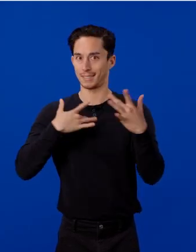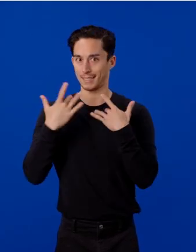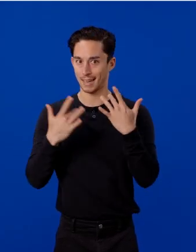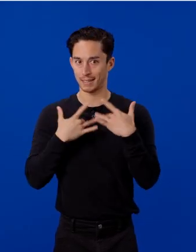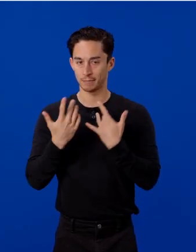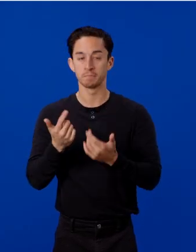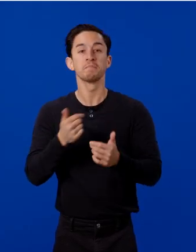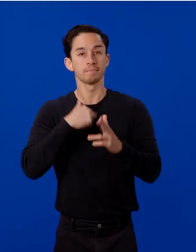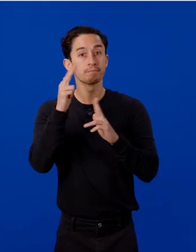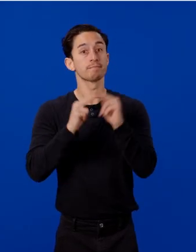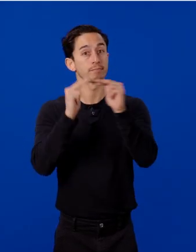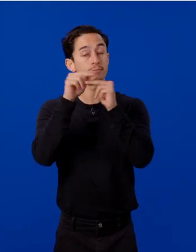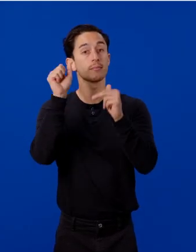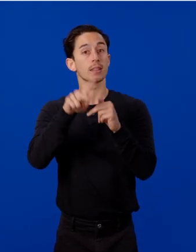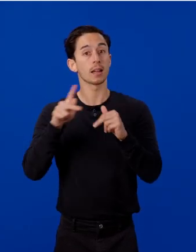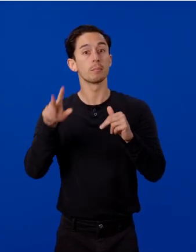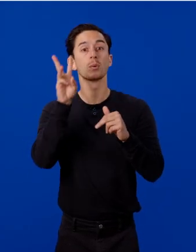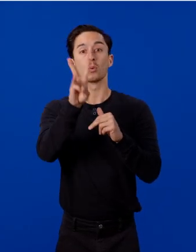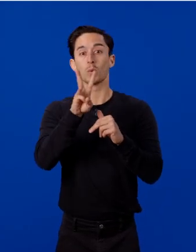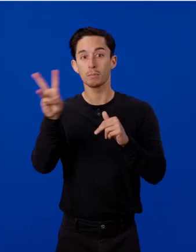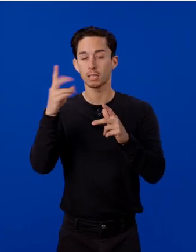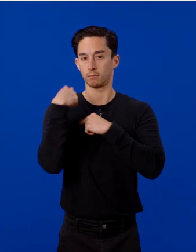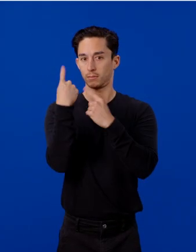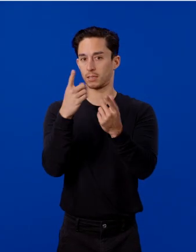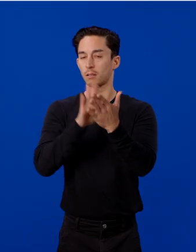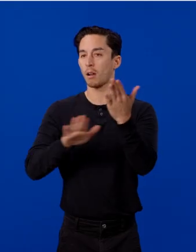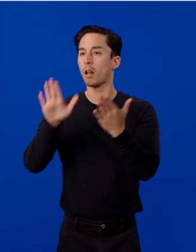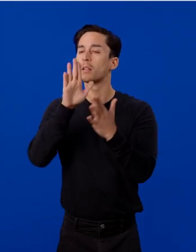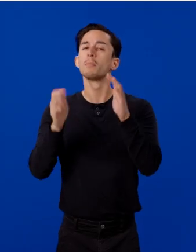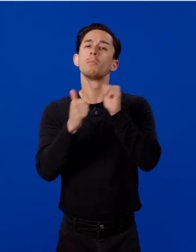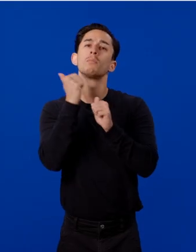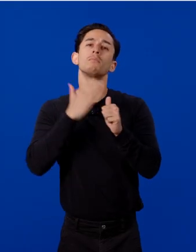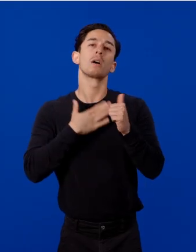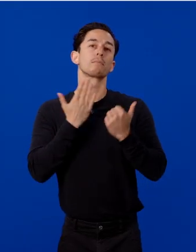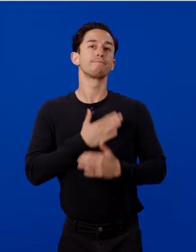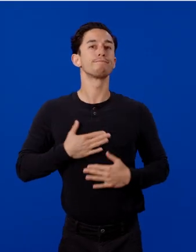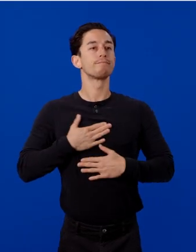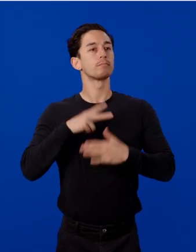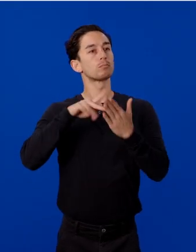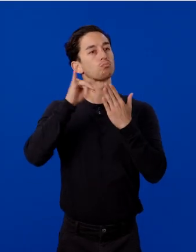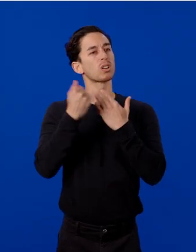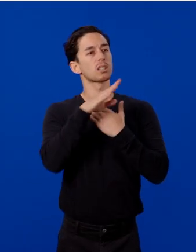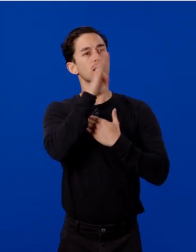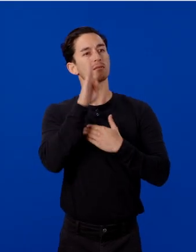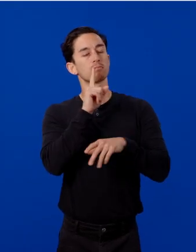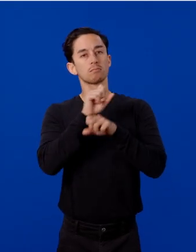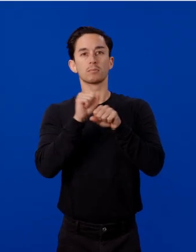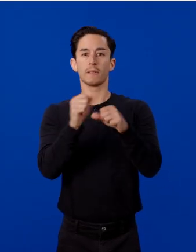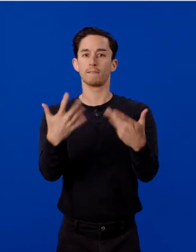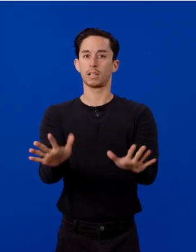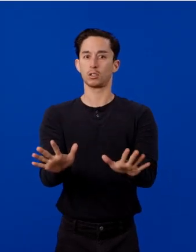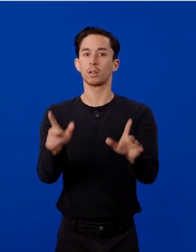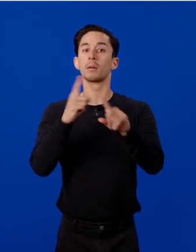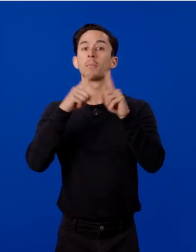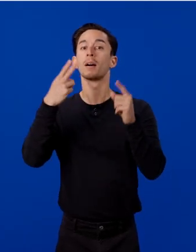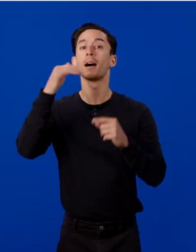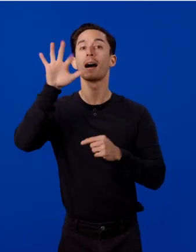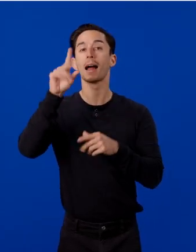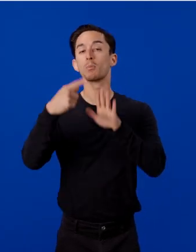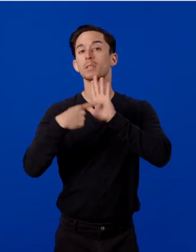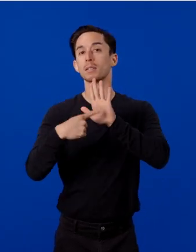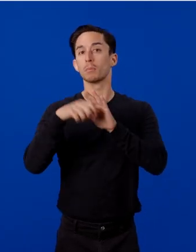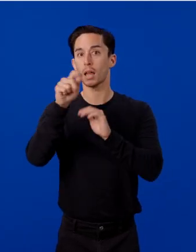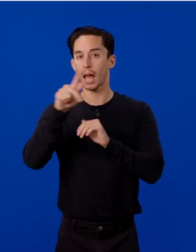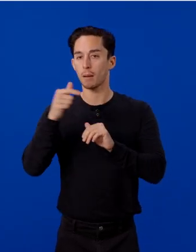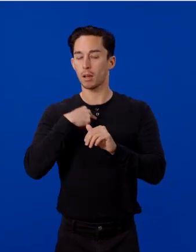building apps and websites since college, mostly hobby projects that I never finished. But the hybrid sample app caught my attention. It